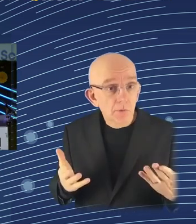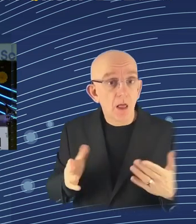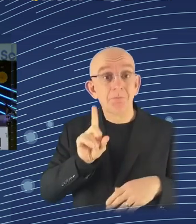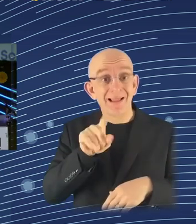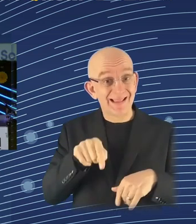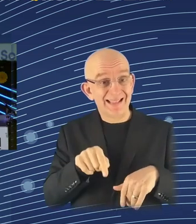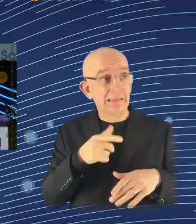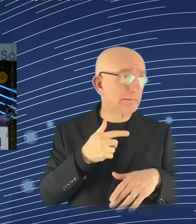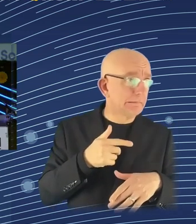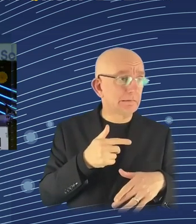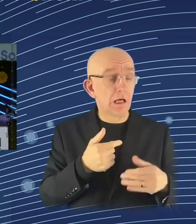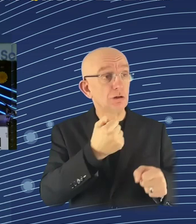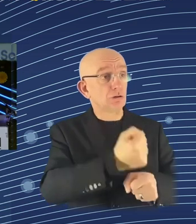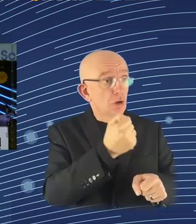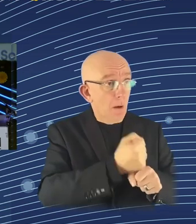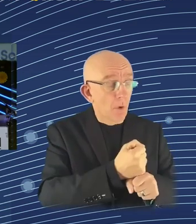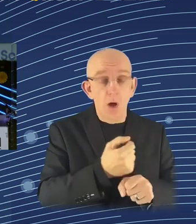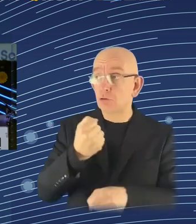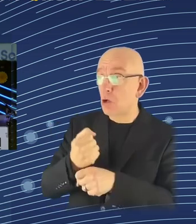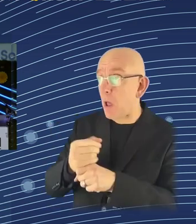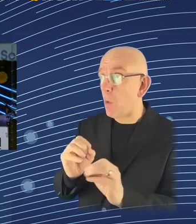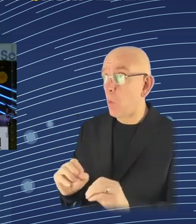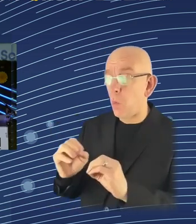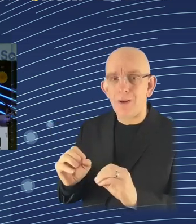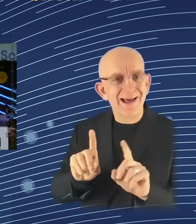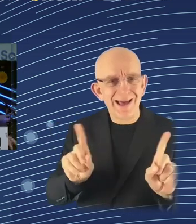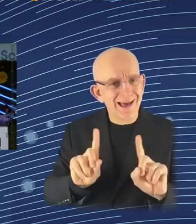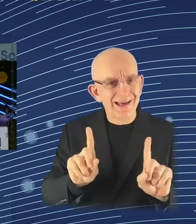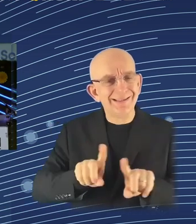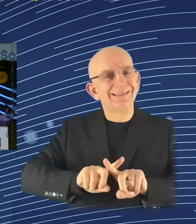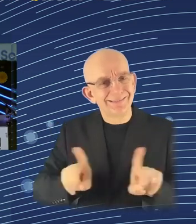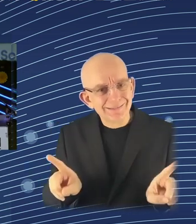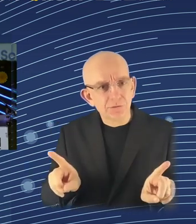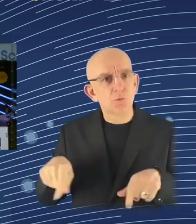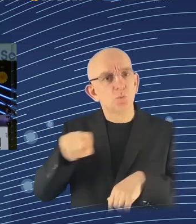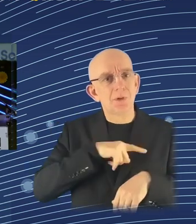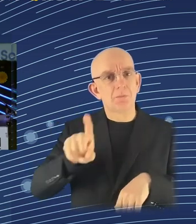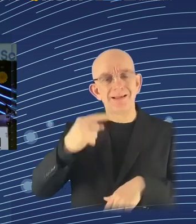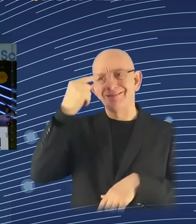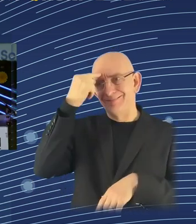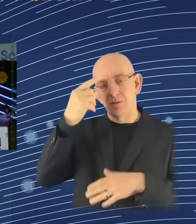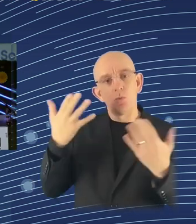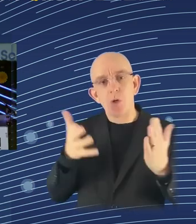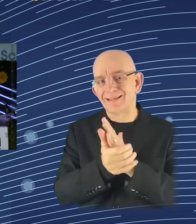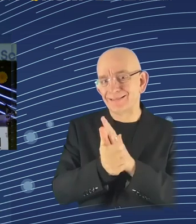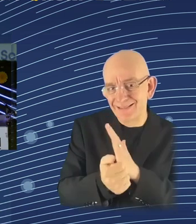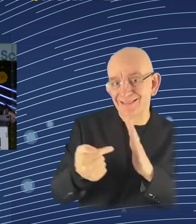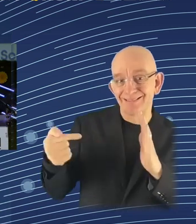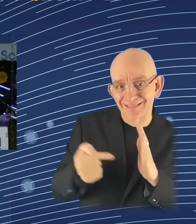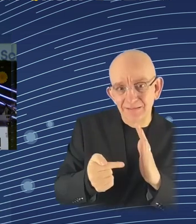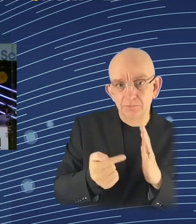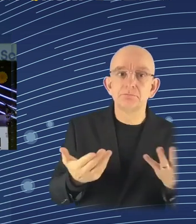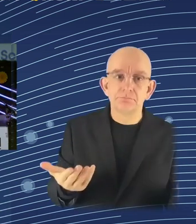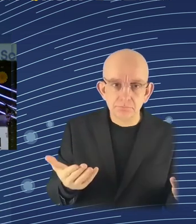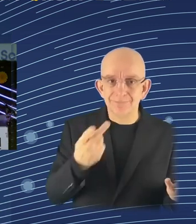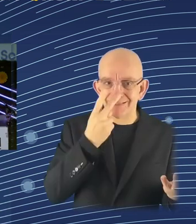And the skills, I've just realized there is a minus 13 there which means I exceeded my time. Do you see it? Oh, you don't see it